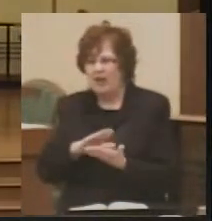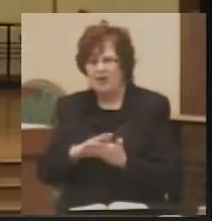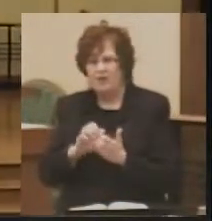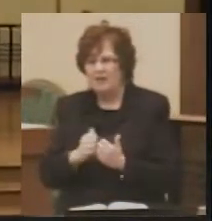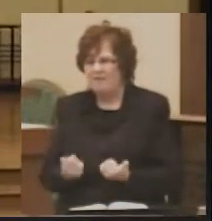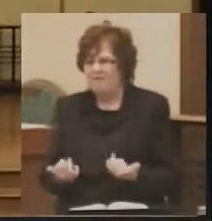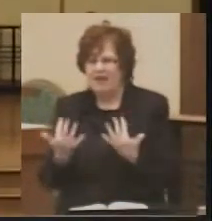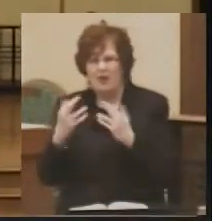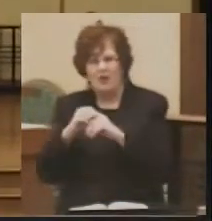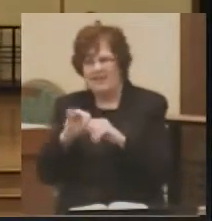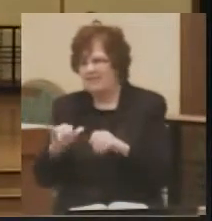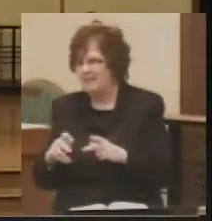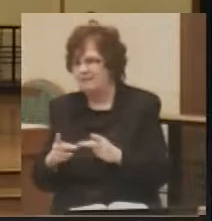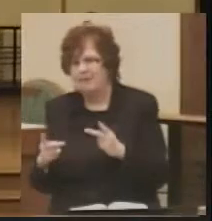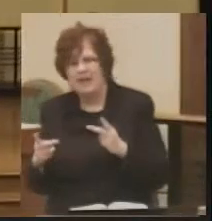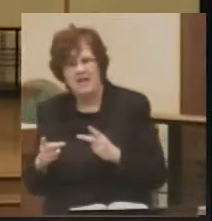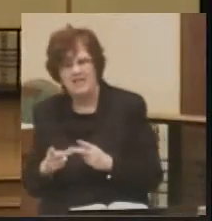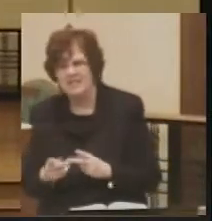in this place.